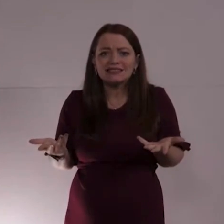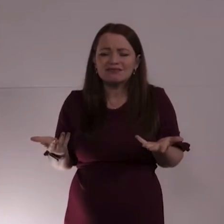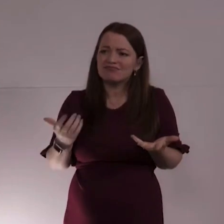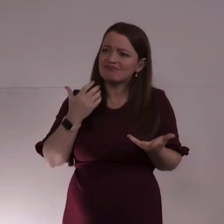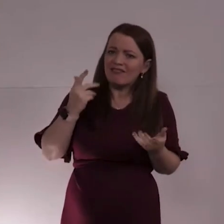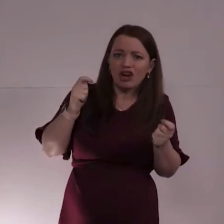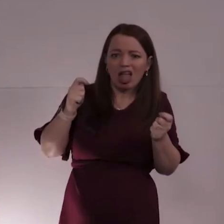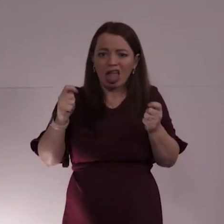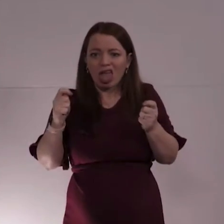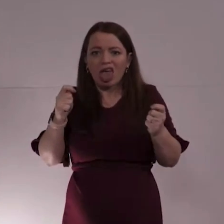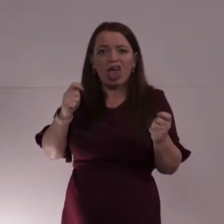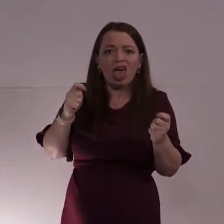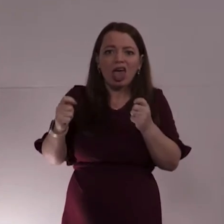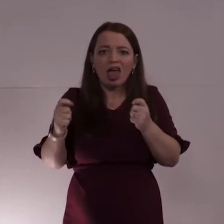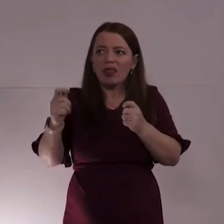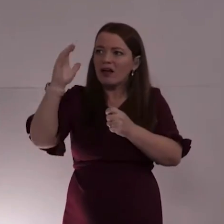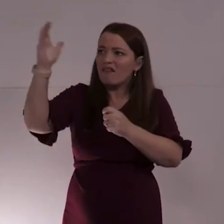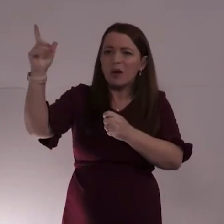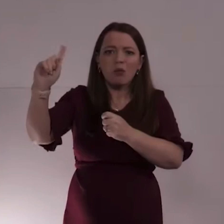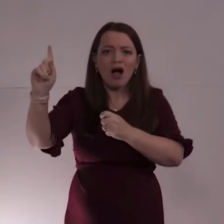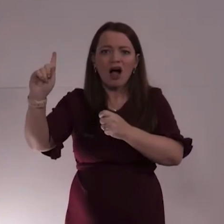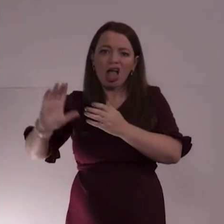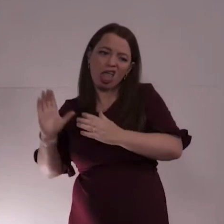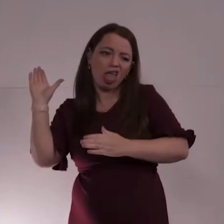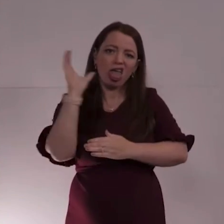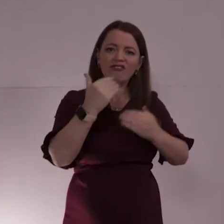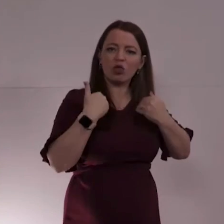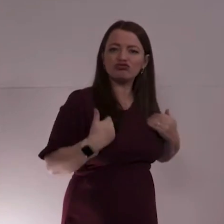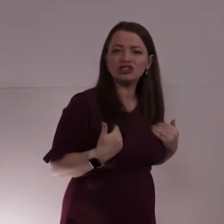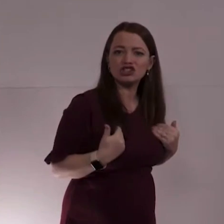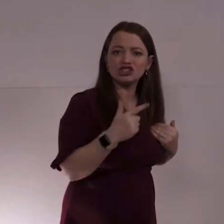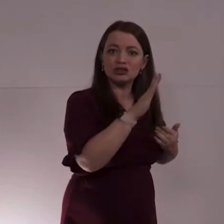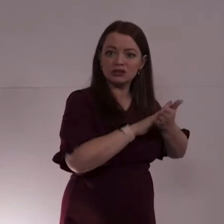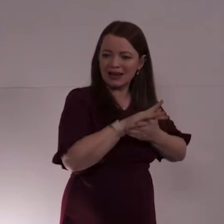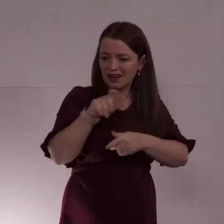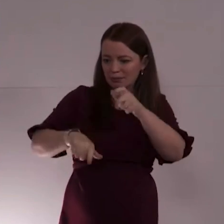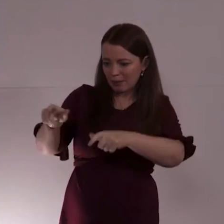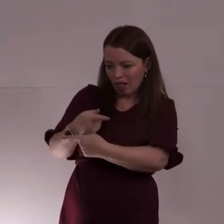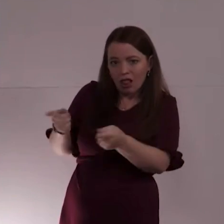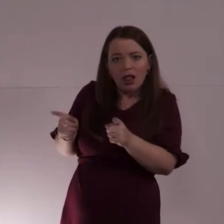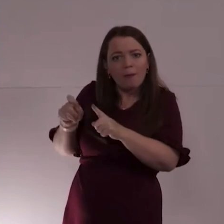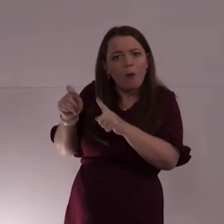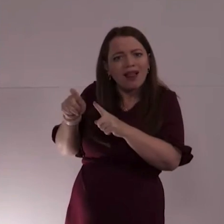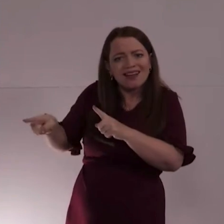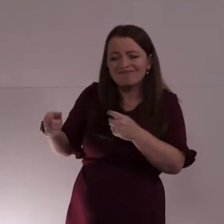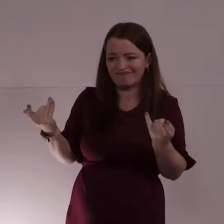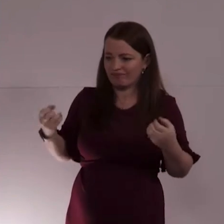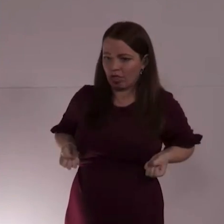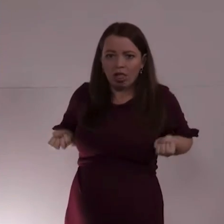turn the government poured money into the pockets of the cronies leaving people like Pauline high and dry.